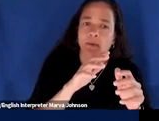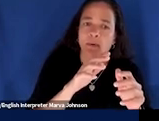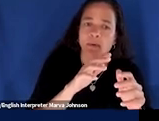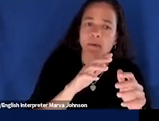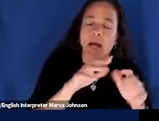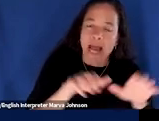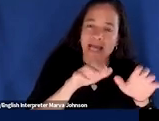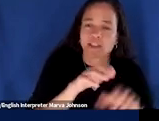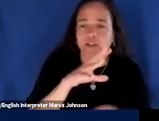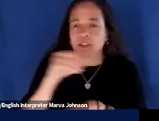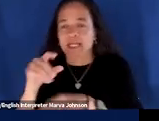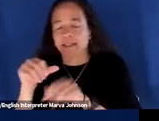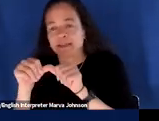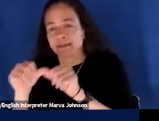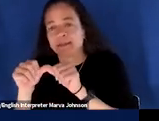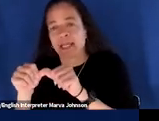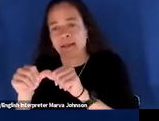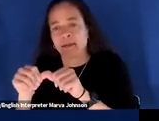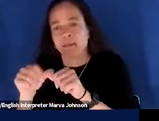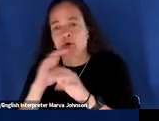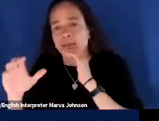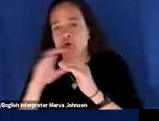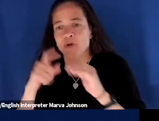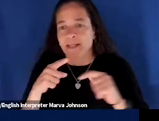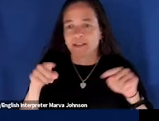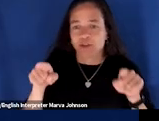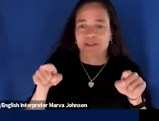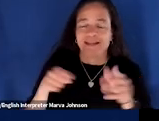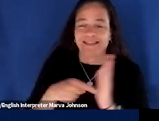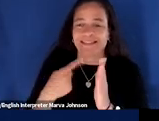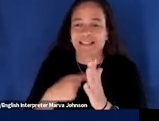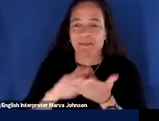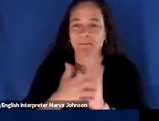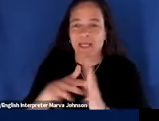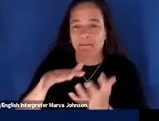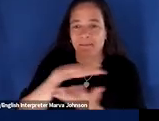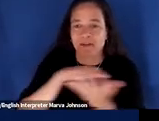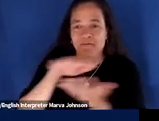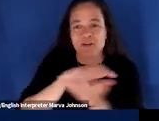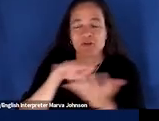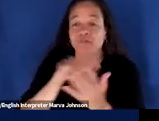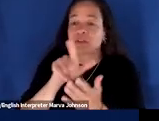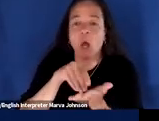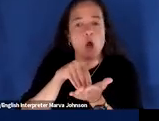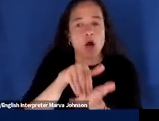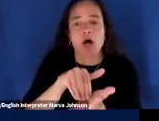sustainably and you want to communicate that action but too often i'm not saying anyone here but too often